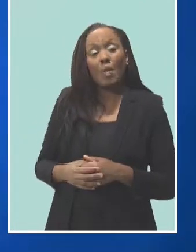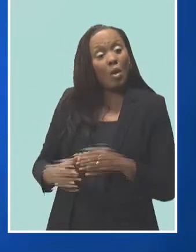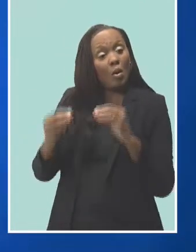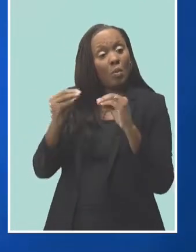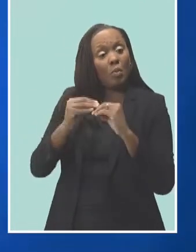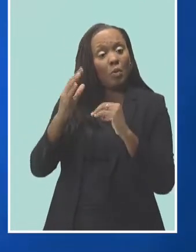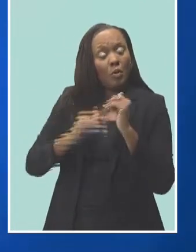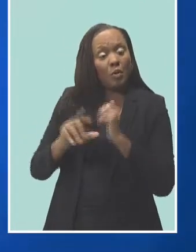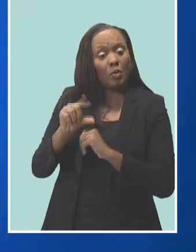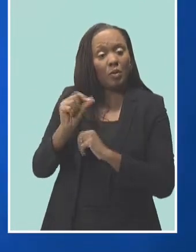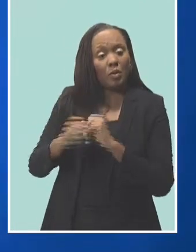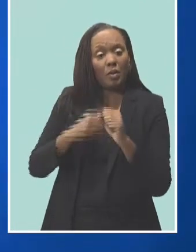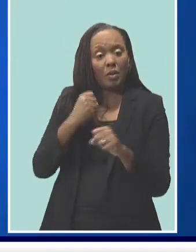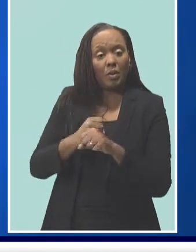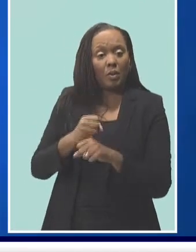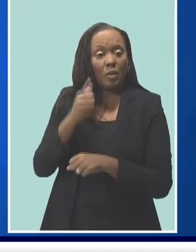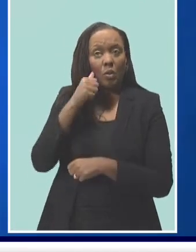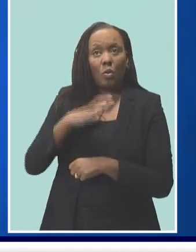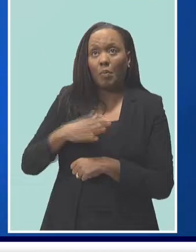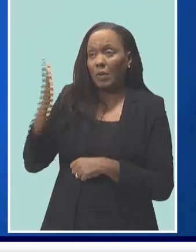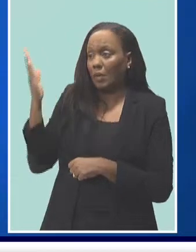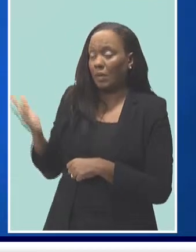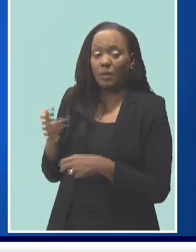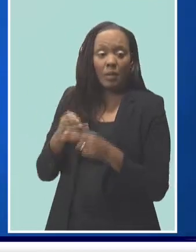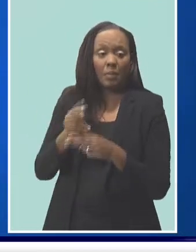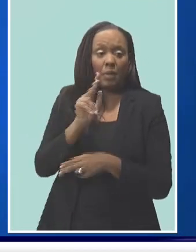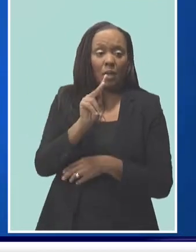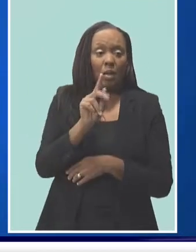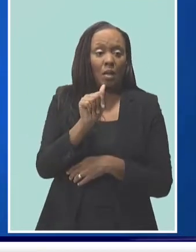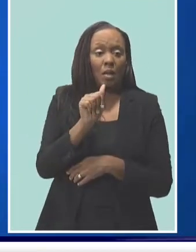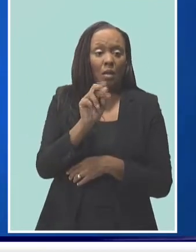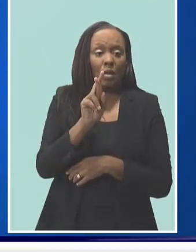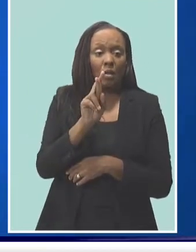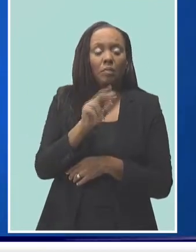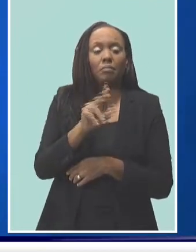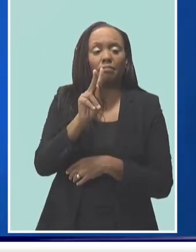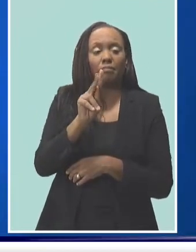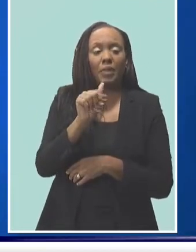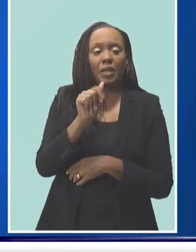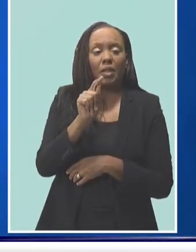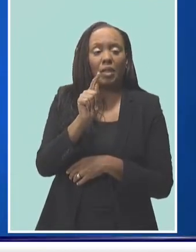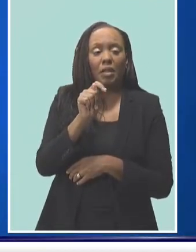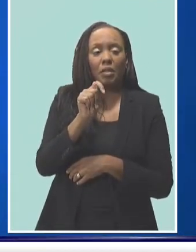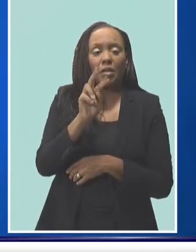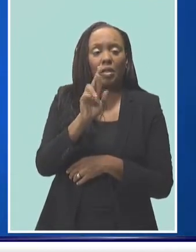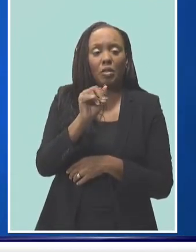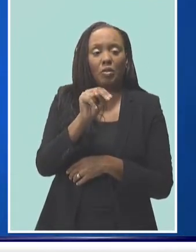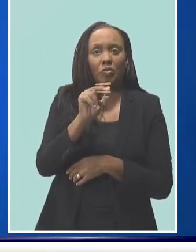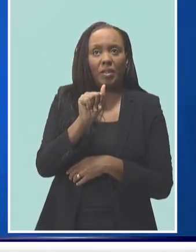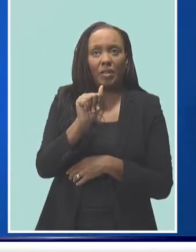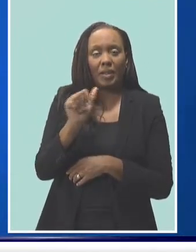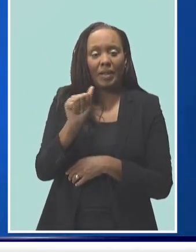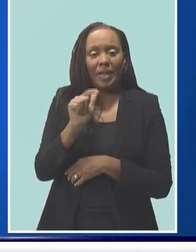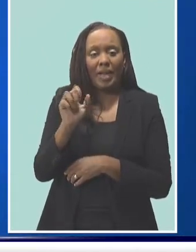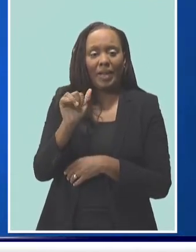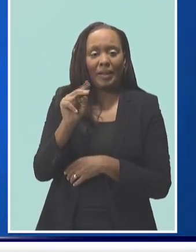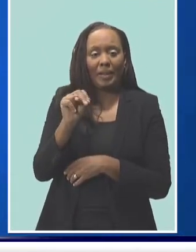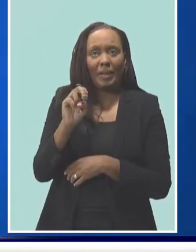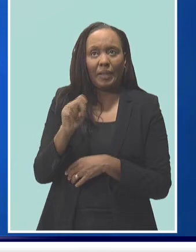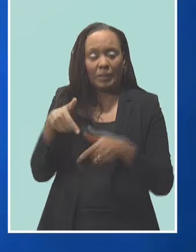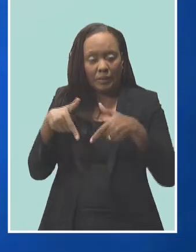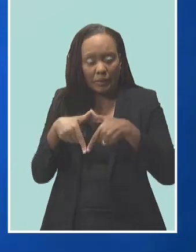since Katrina Aline was first diagnosed with endometriosis. It's a condition where tissue similar to the lining of the womb